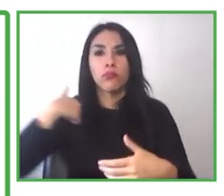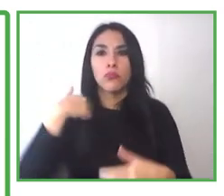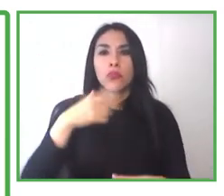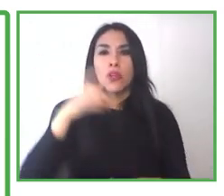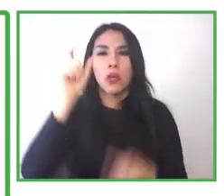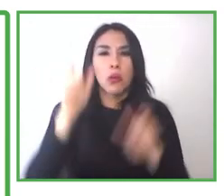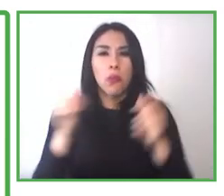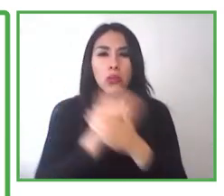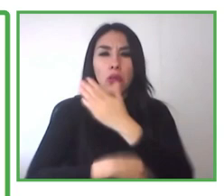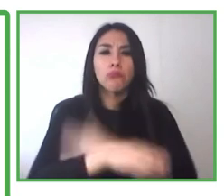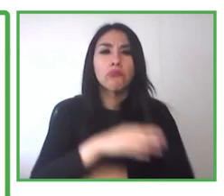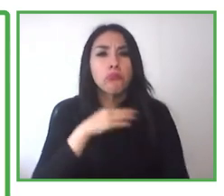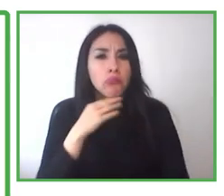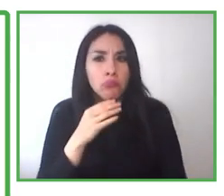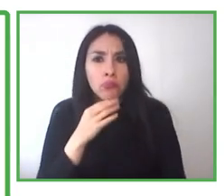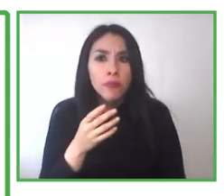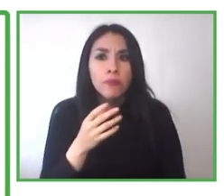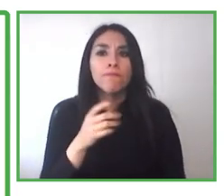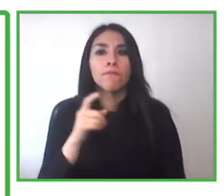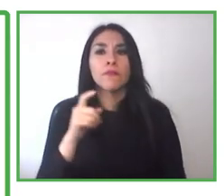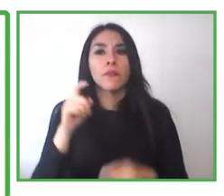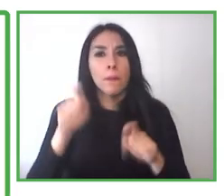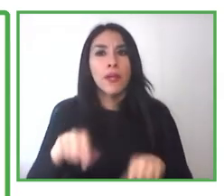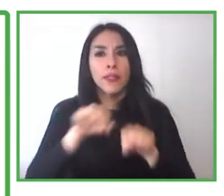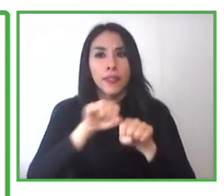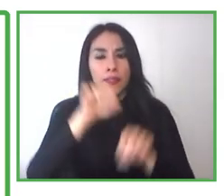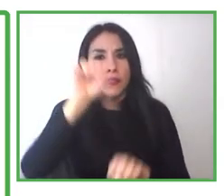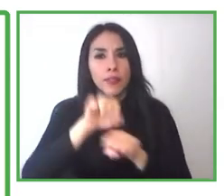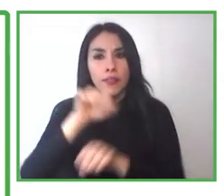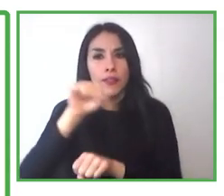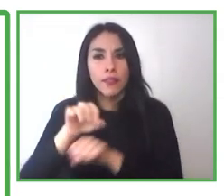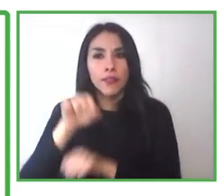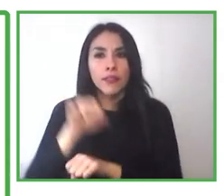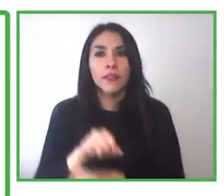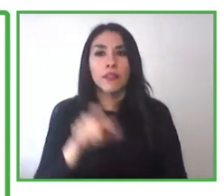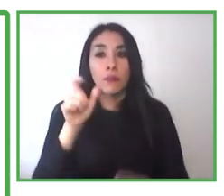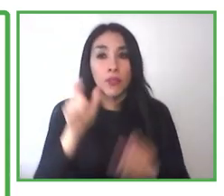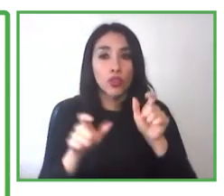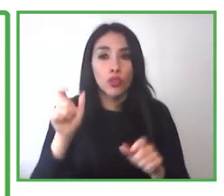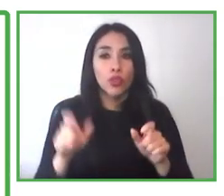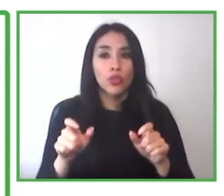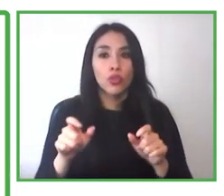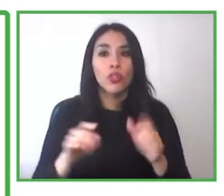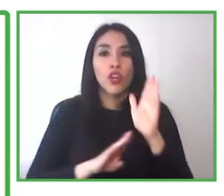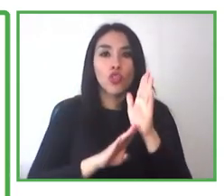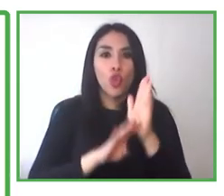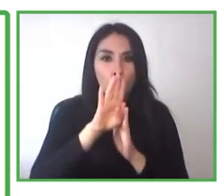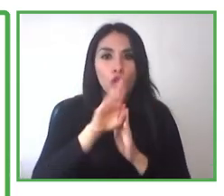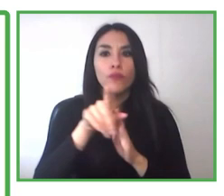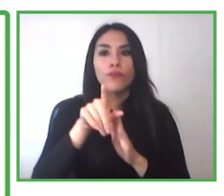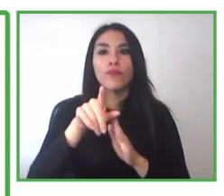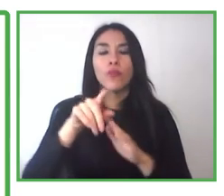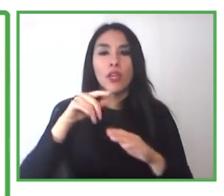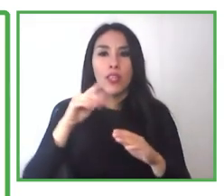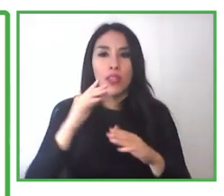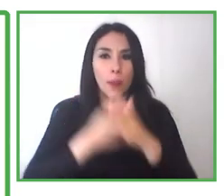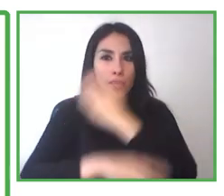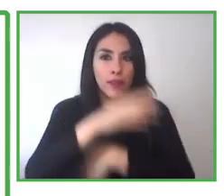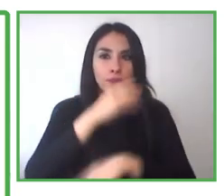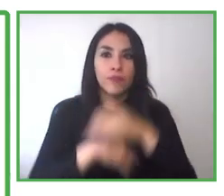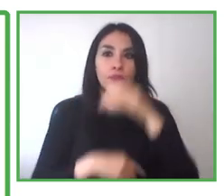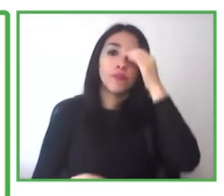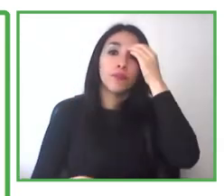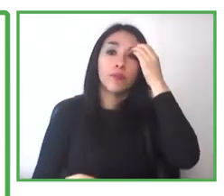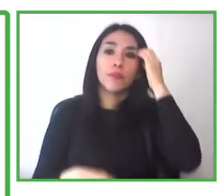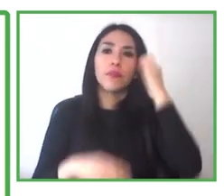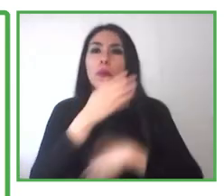We have certified young people with disabilities, cognitive disability, which come from